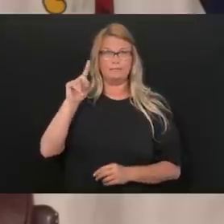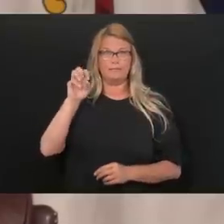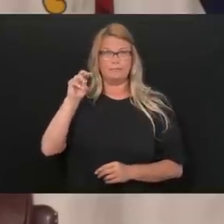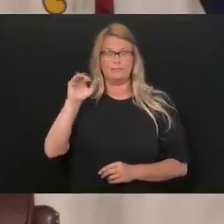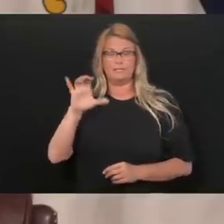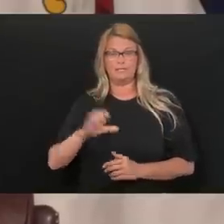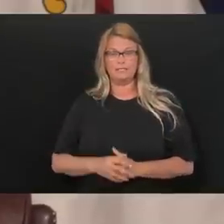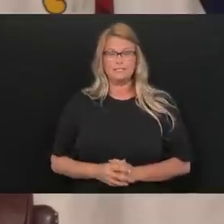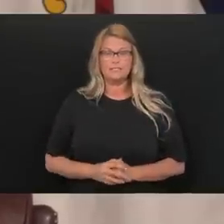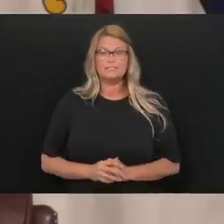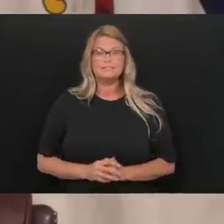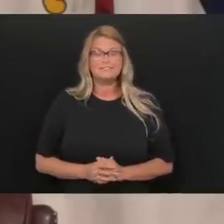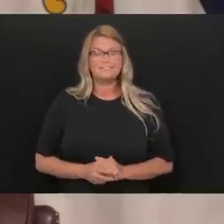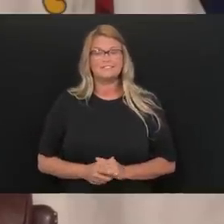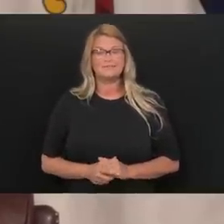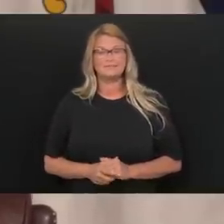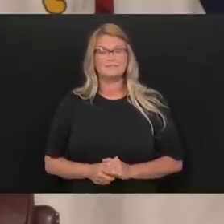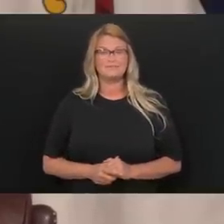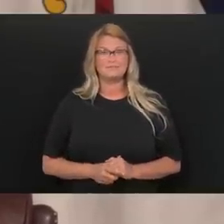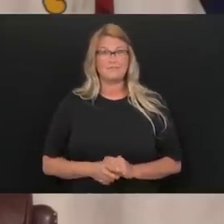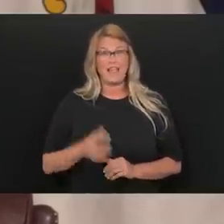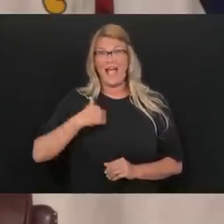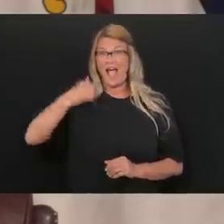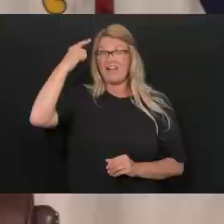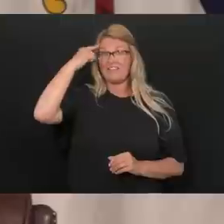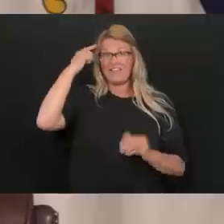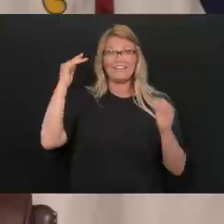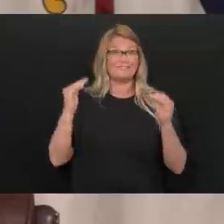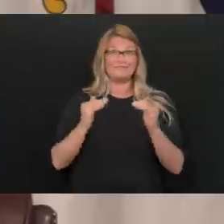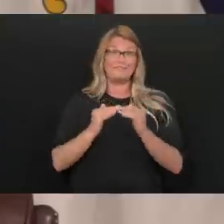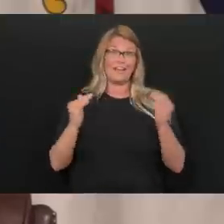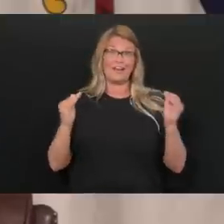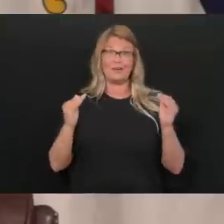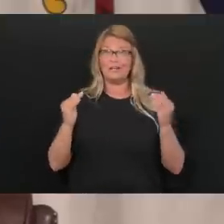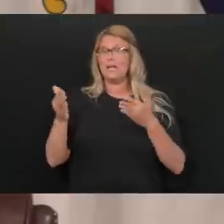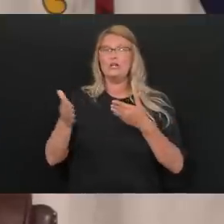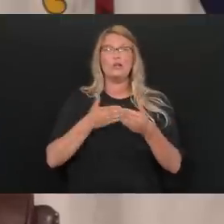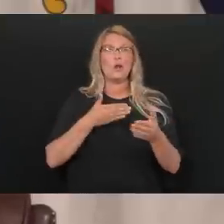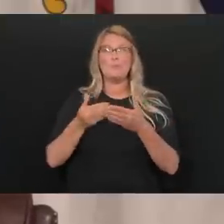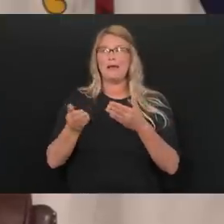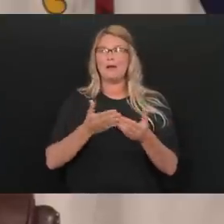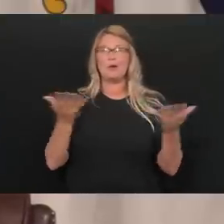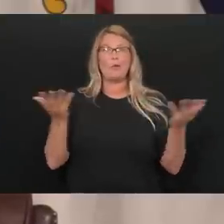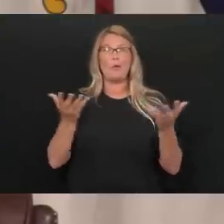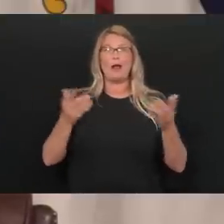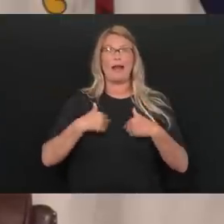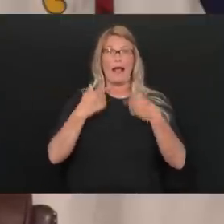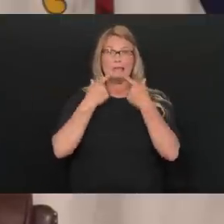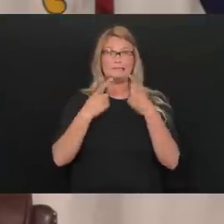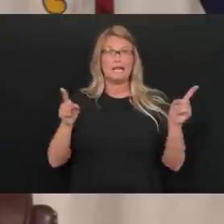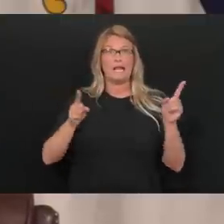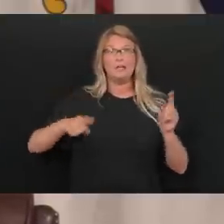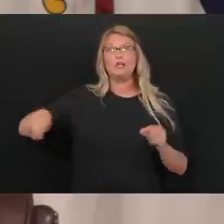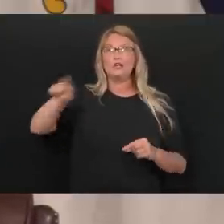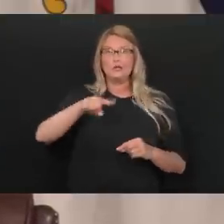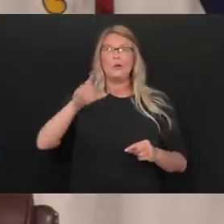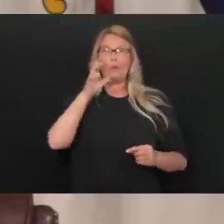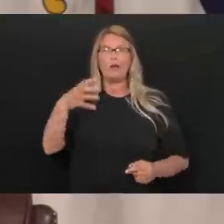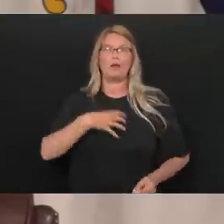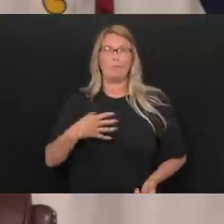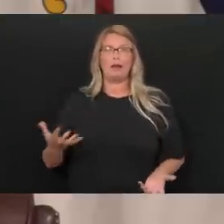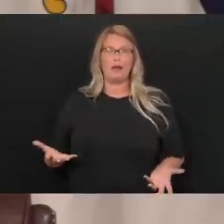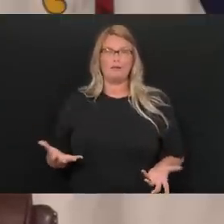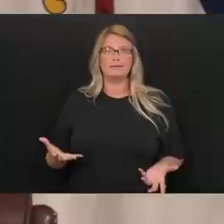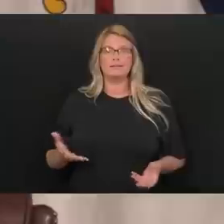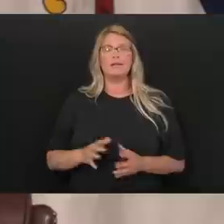Anthony, I, I think it's fair to say that no matter what I would say, you're going to come up with something to complain about, you know, but, but I